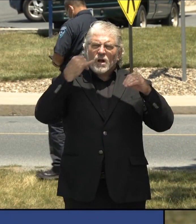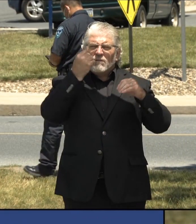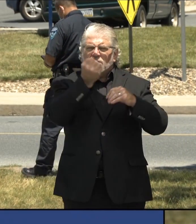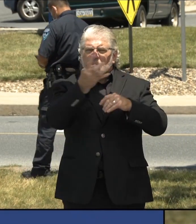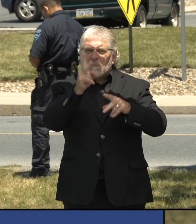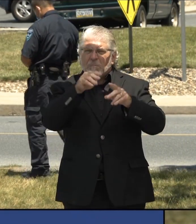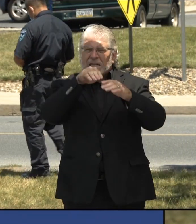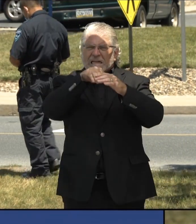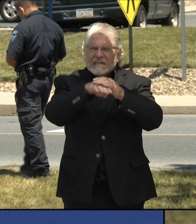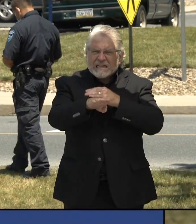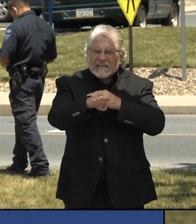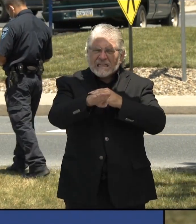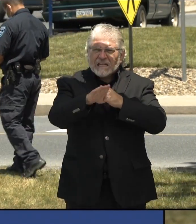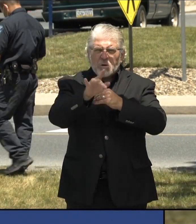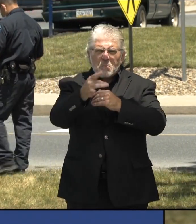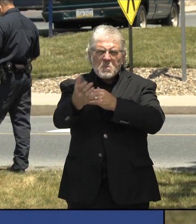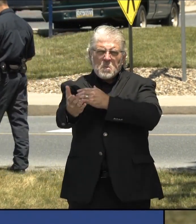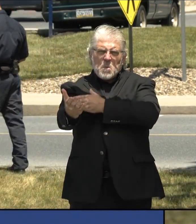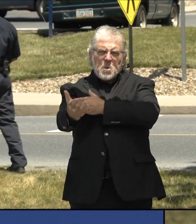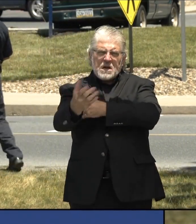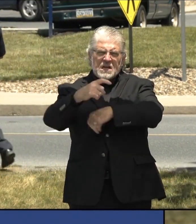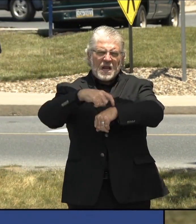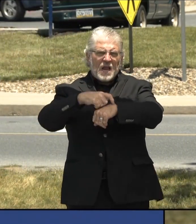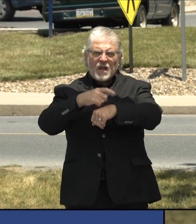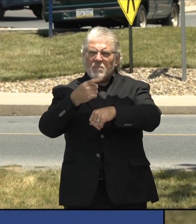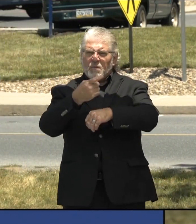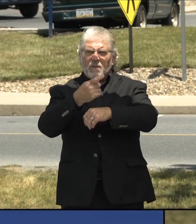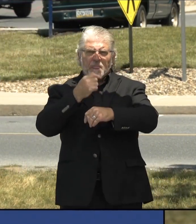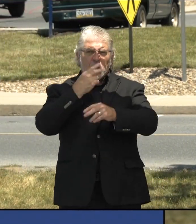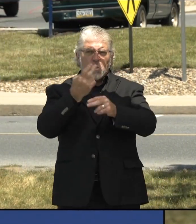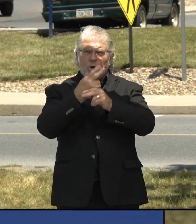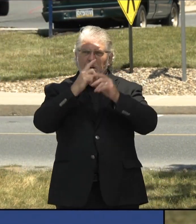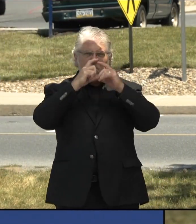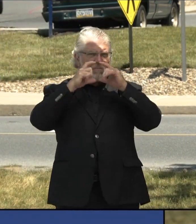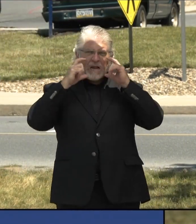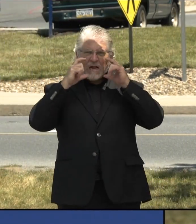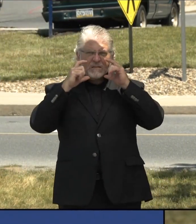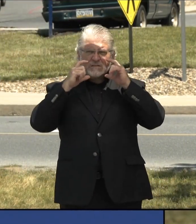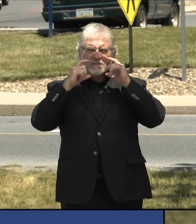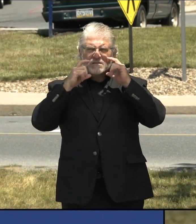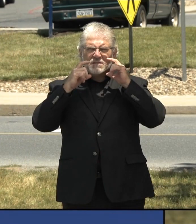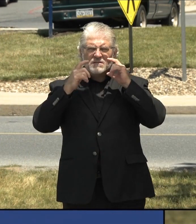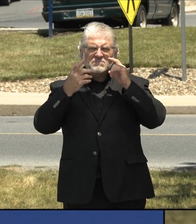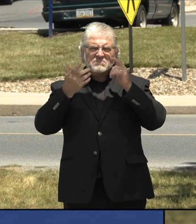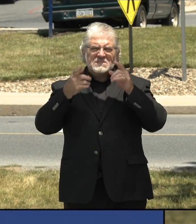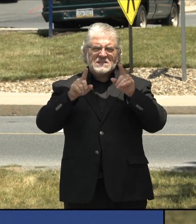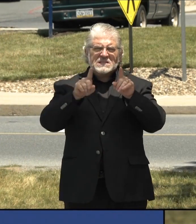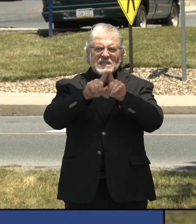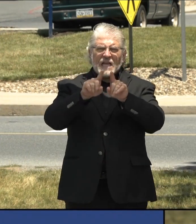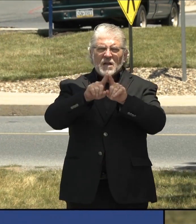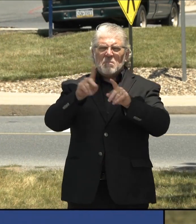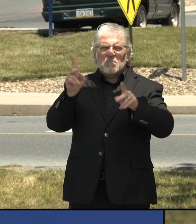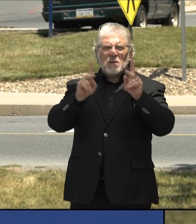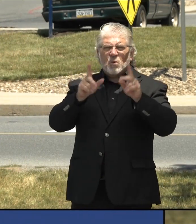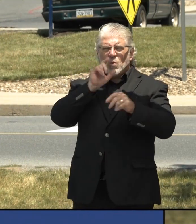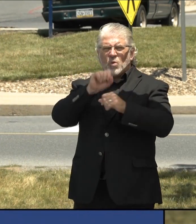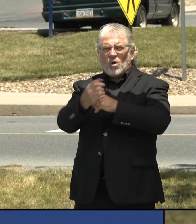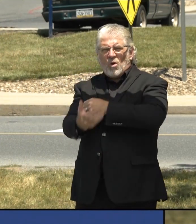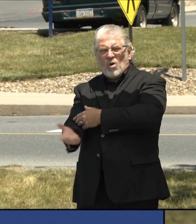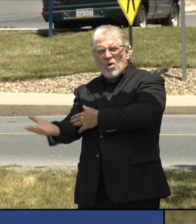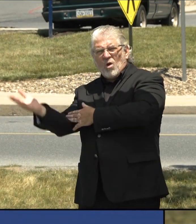the day with without wearing a mask. And, you know, the same people might be working in there that whole day. What's you?